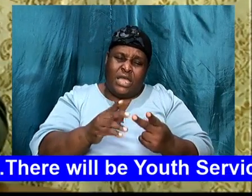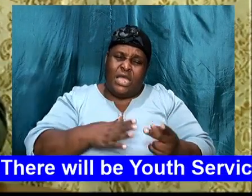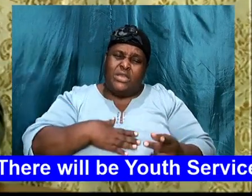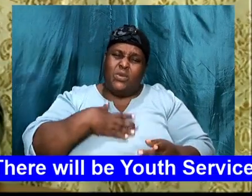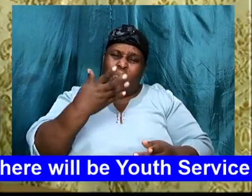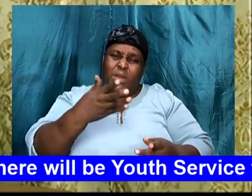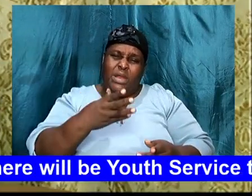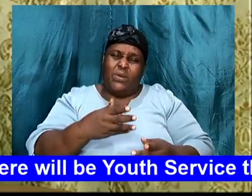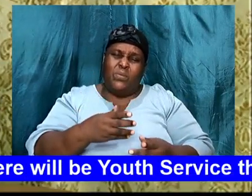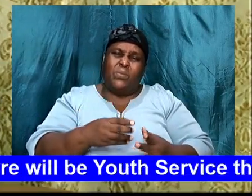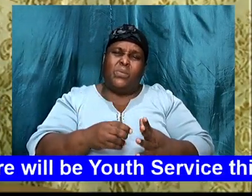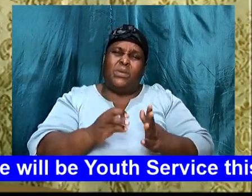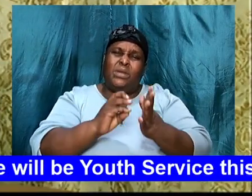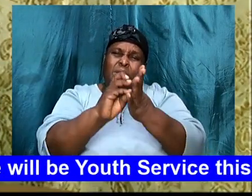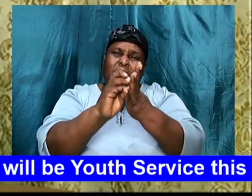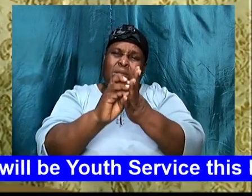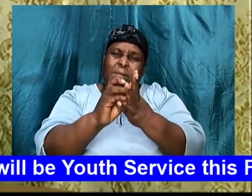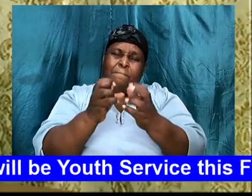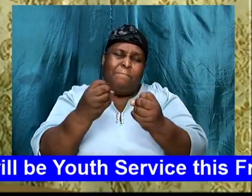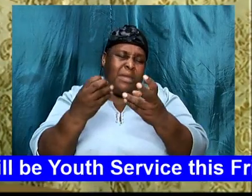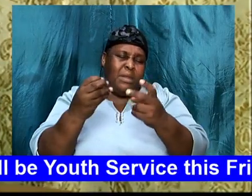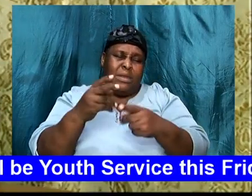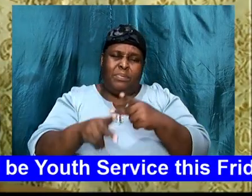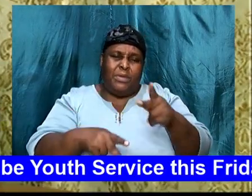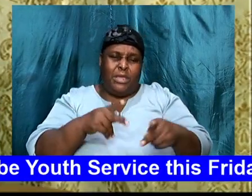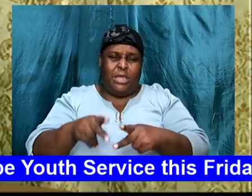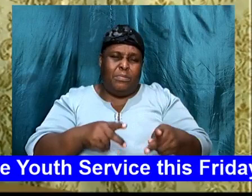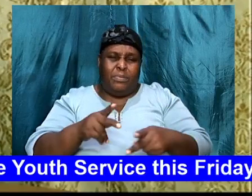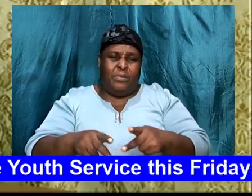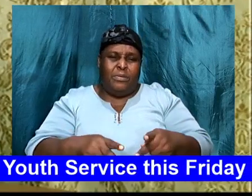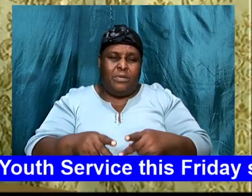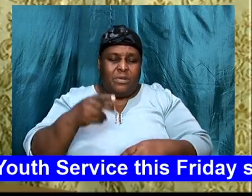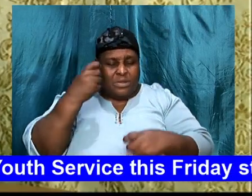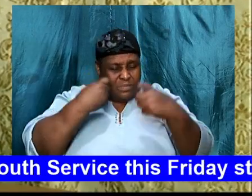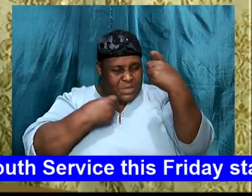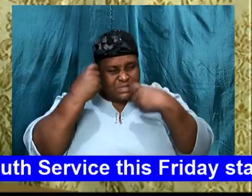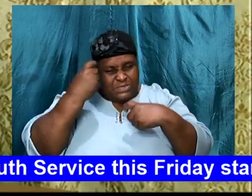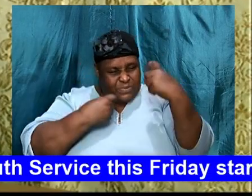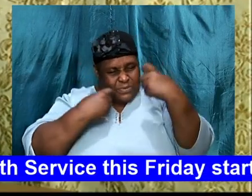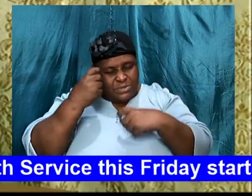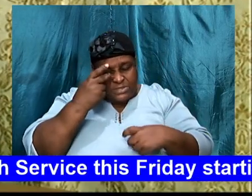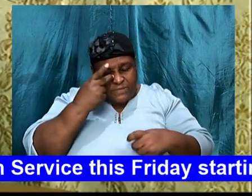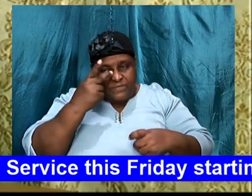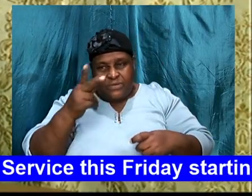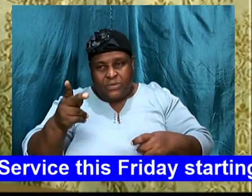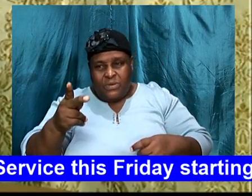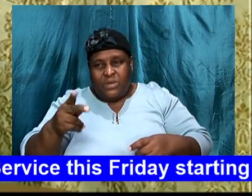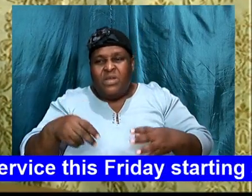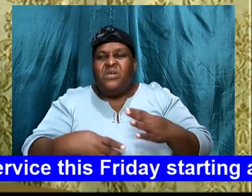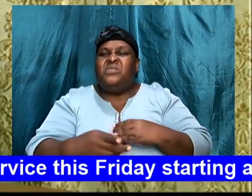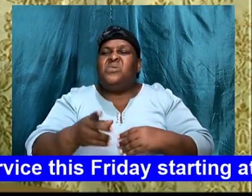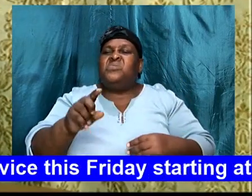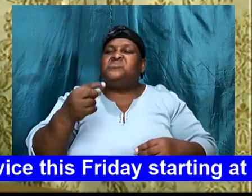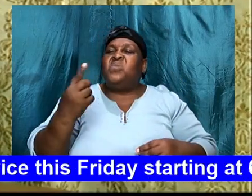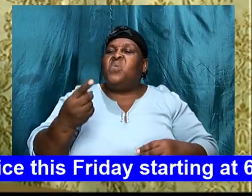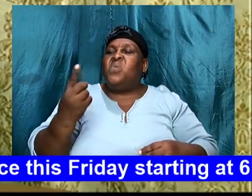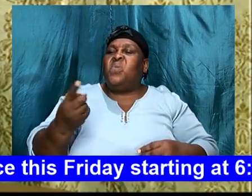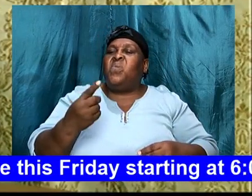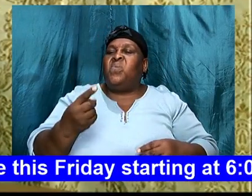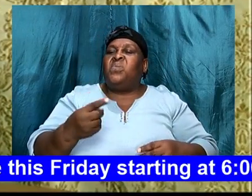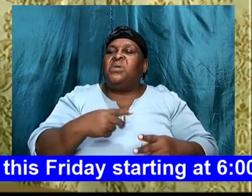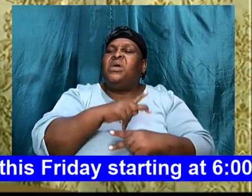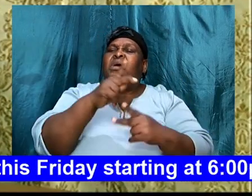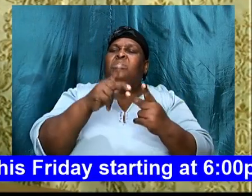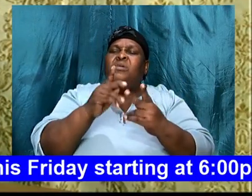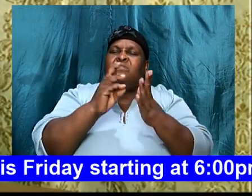people, that write, on the will of God, some expresses, the view, that there is only, the perfect will